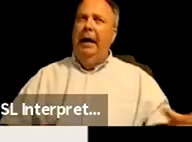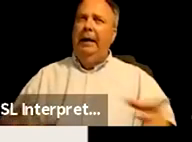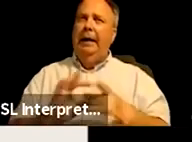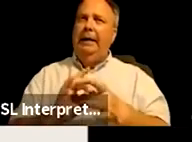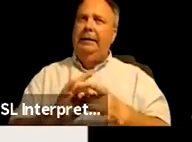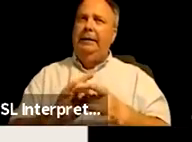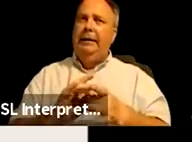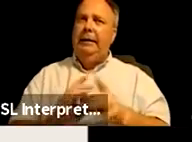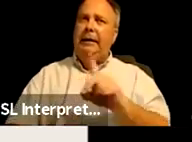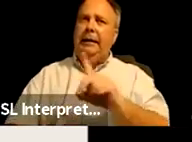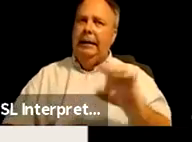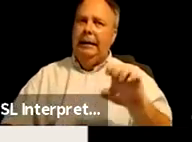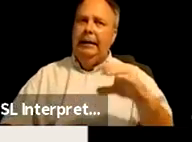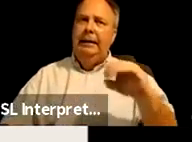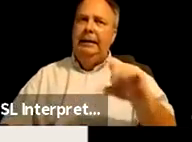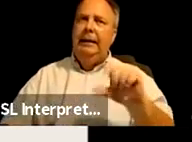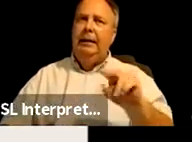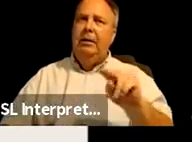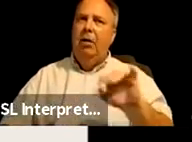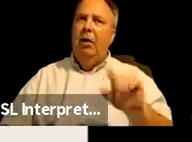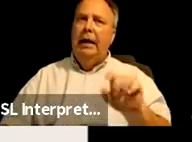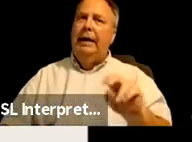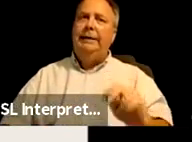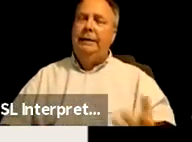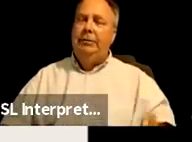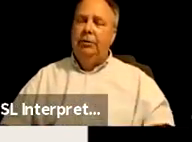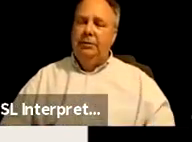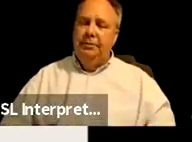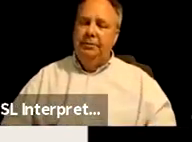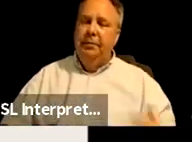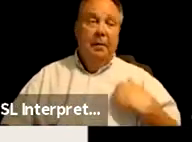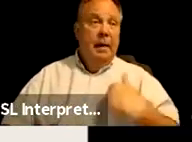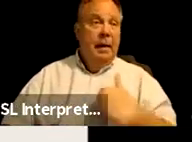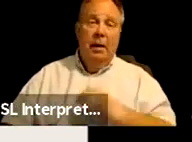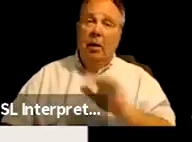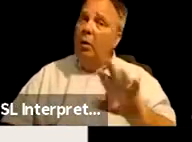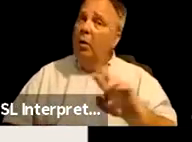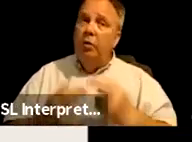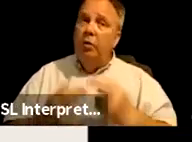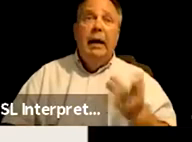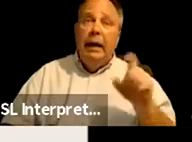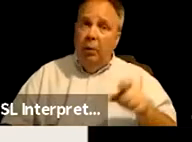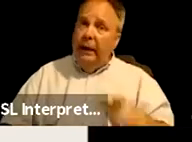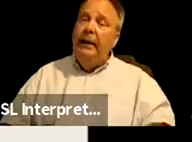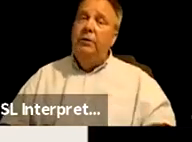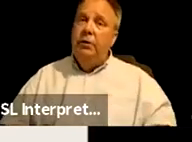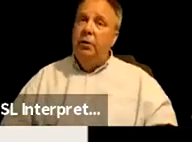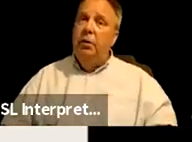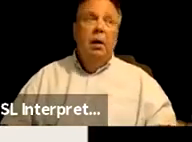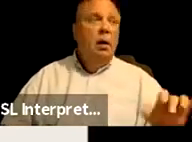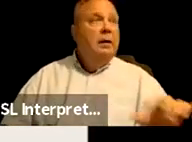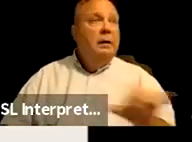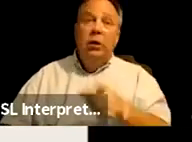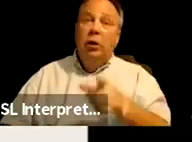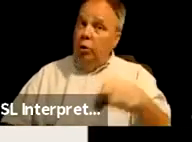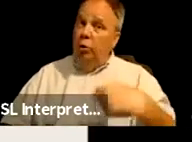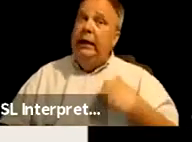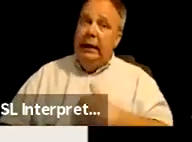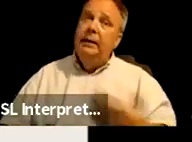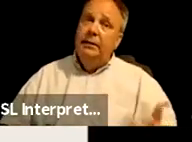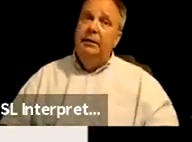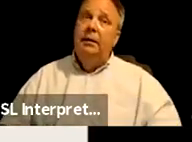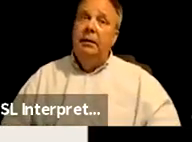decolonization. You know, we're your relatives and we need you just like you need us.